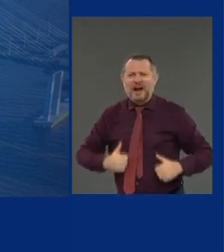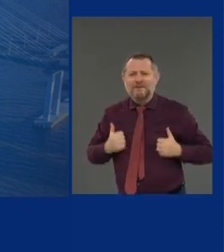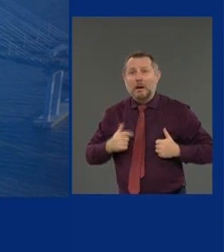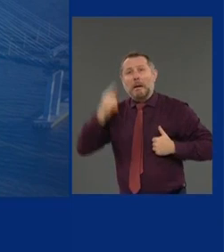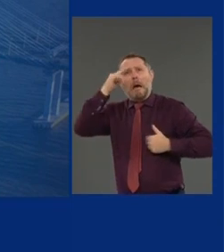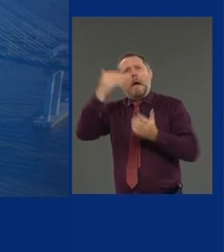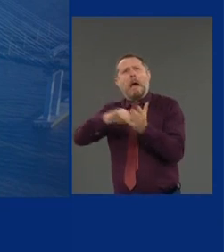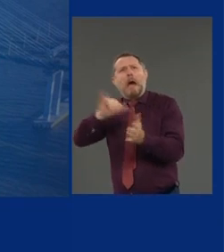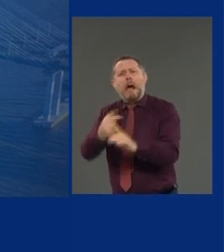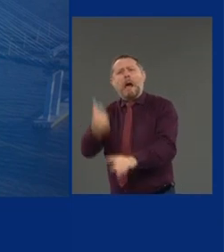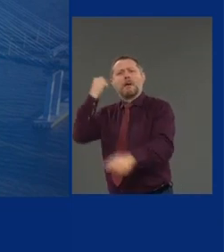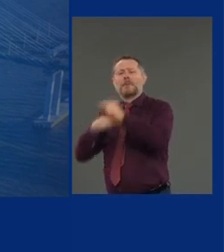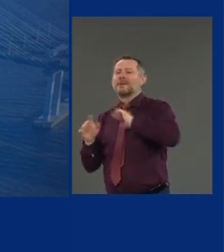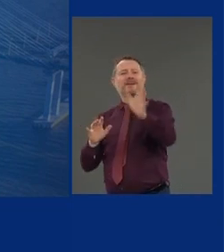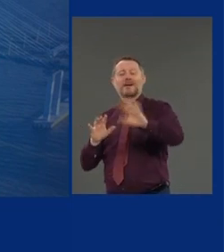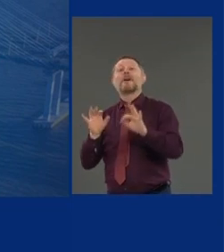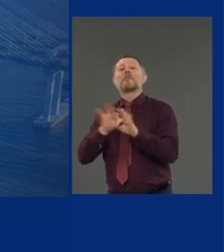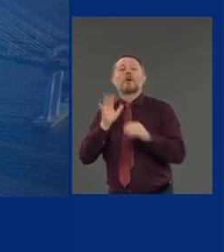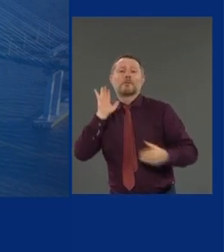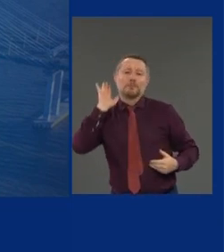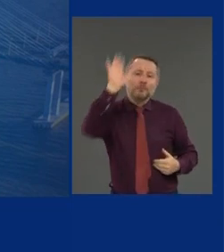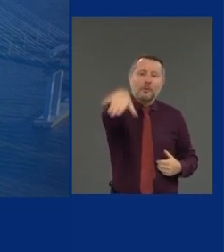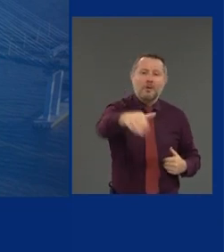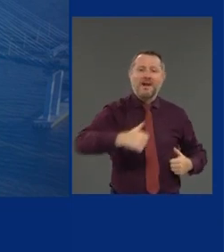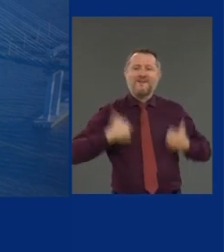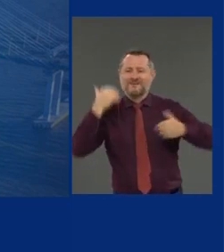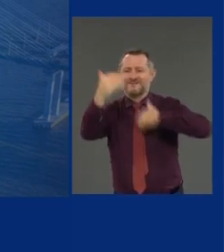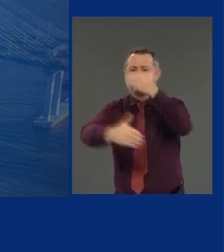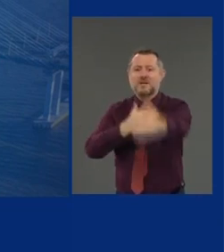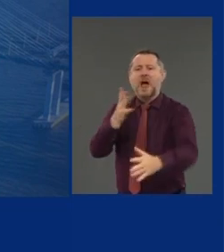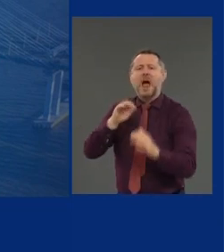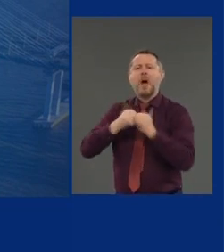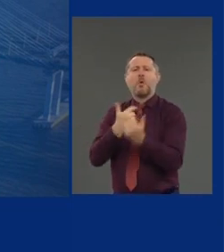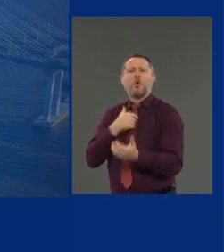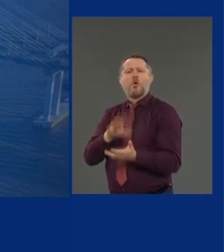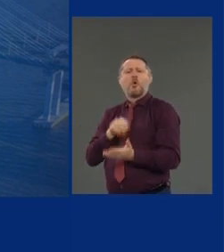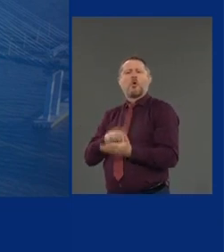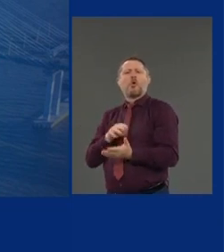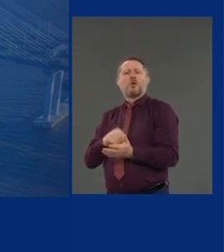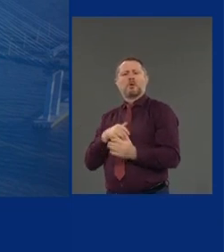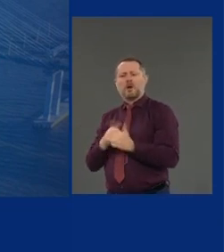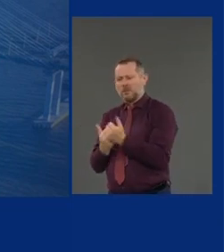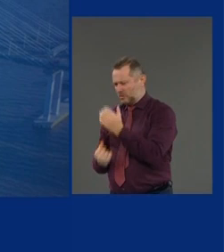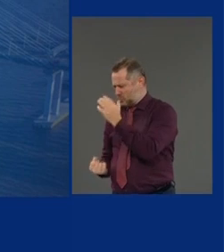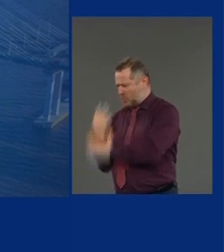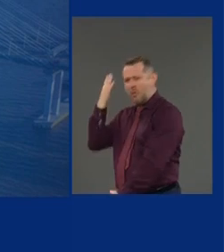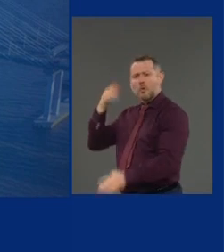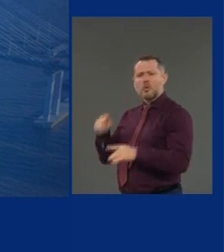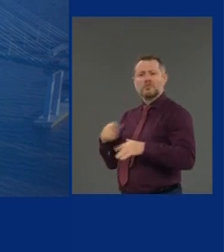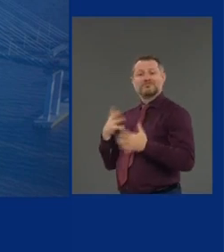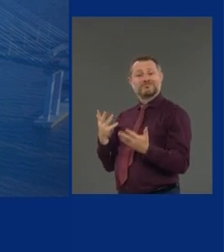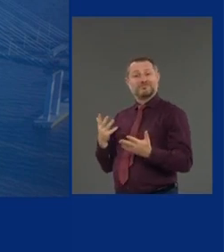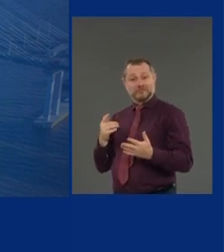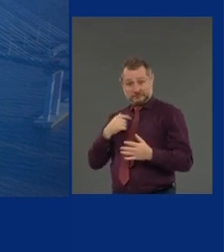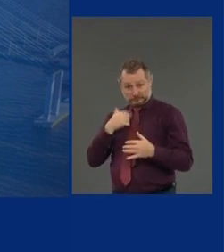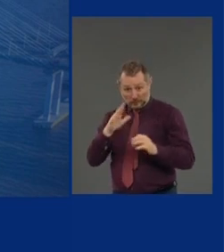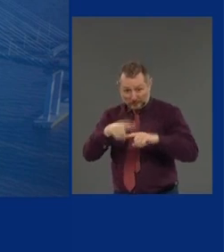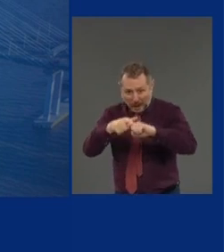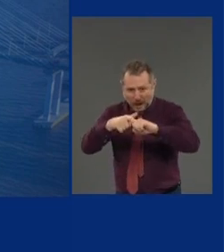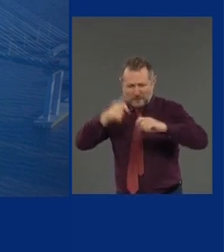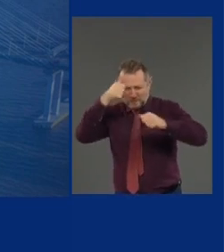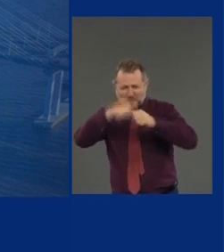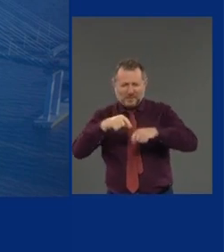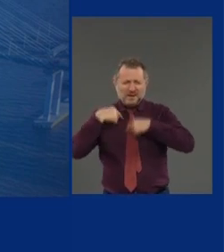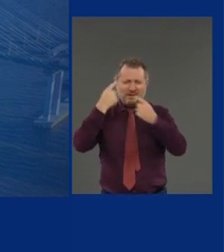How do we learn, how do we grow, how do we take this moment, we were on pause, we reflected, we dealt with a